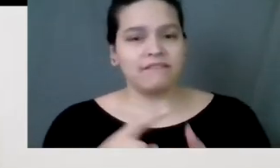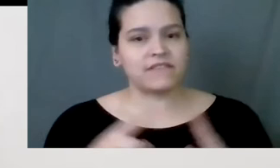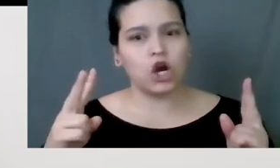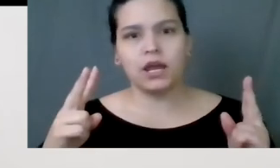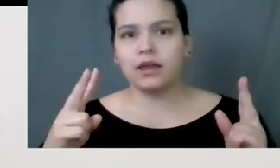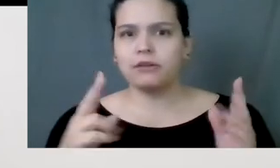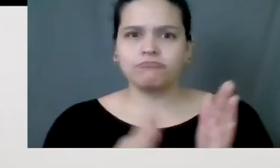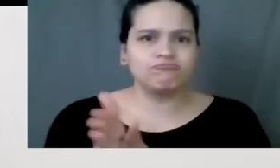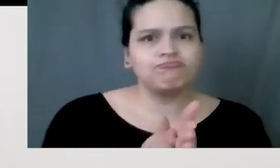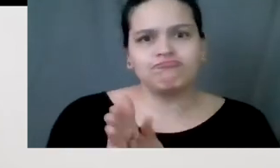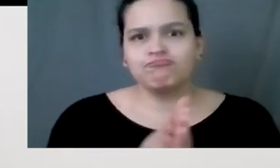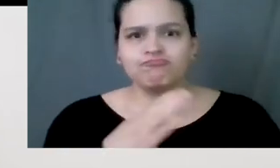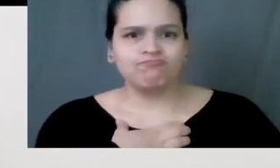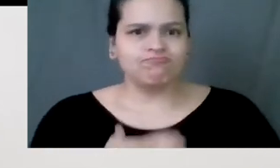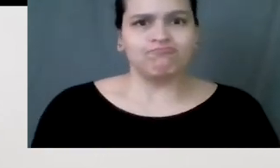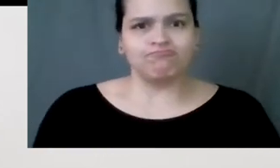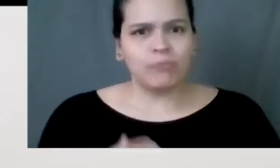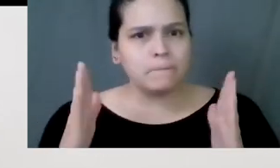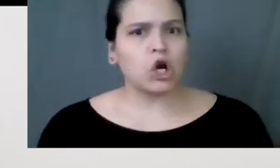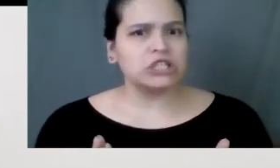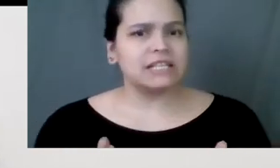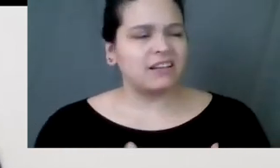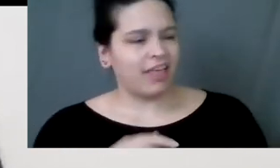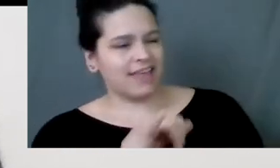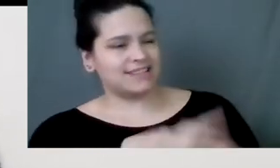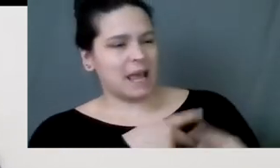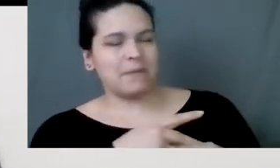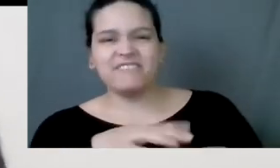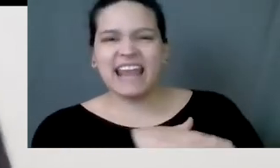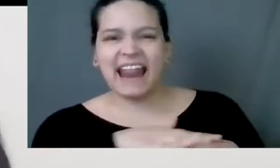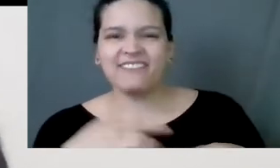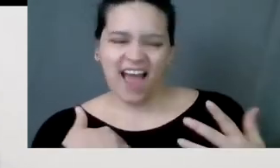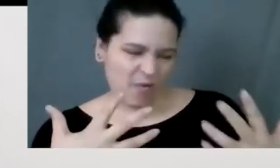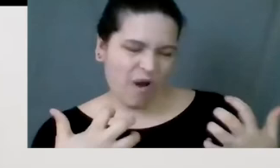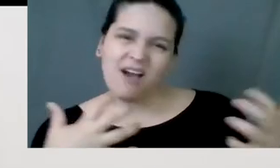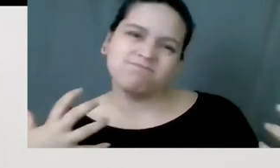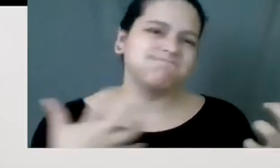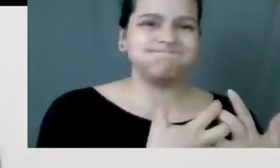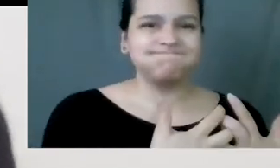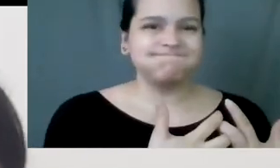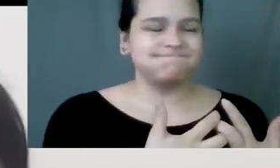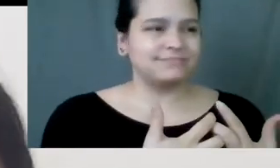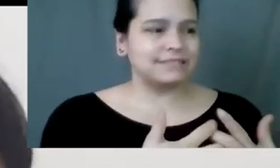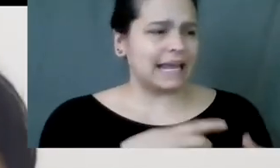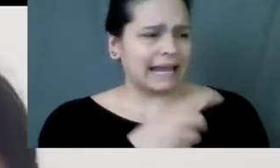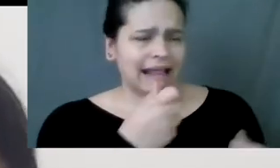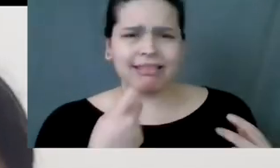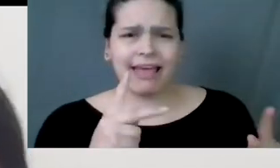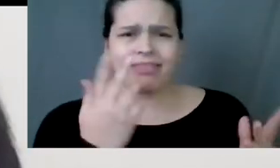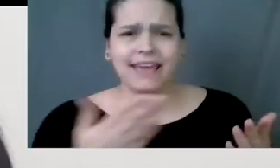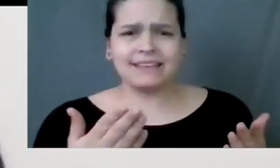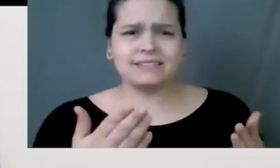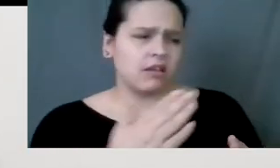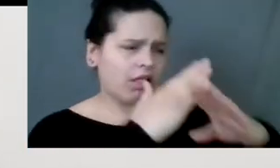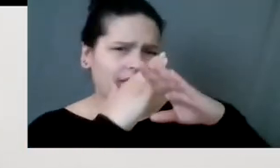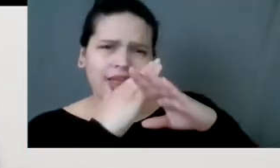was just a very kind of ambitious person and the type of native I strive to be, because he didn't let anything